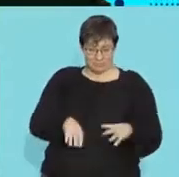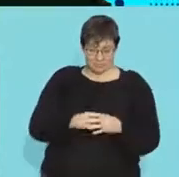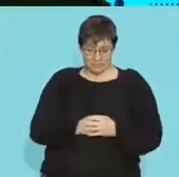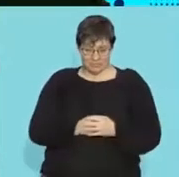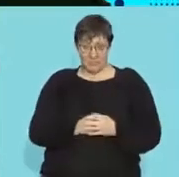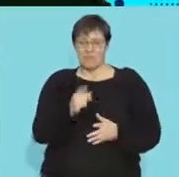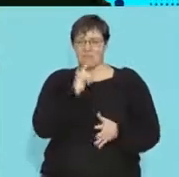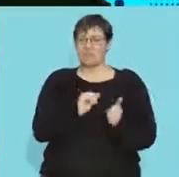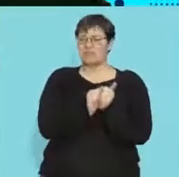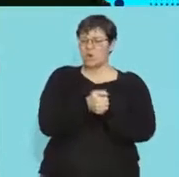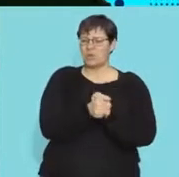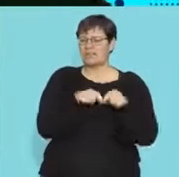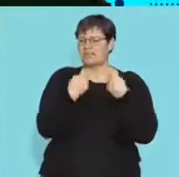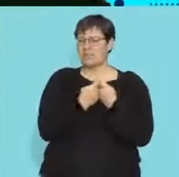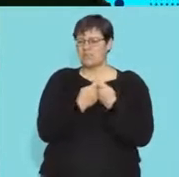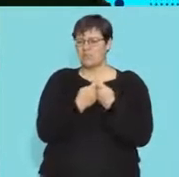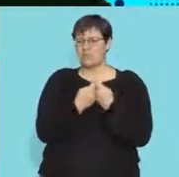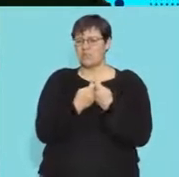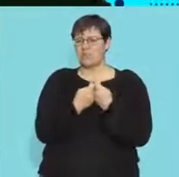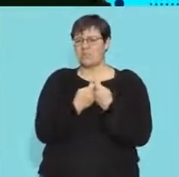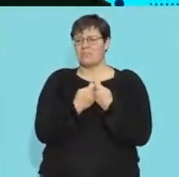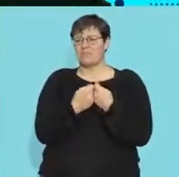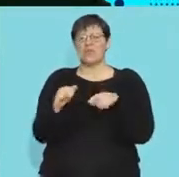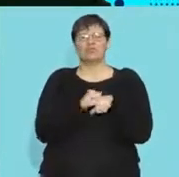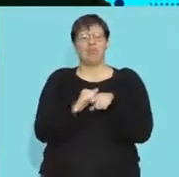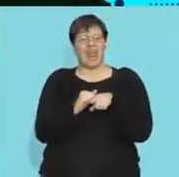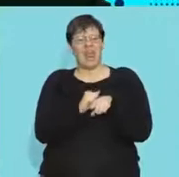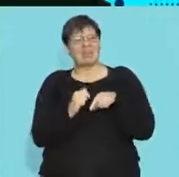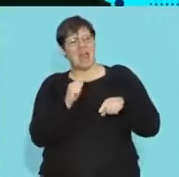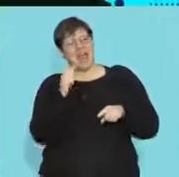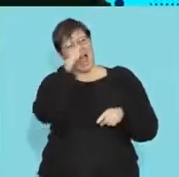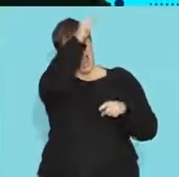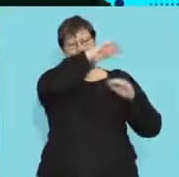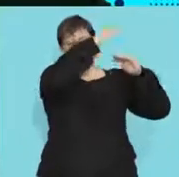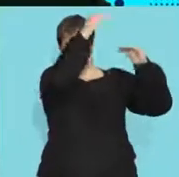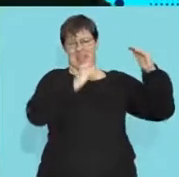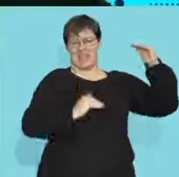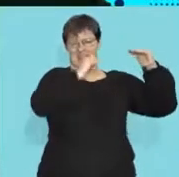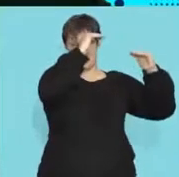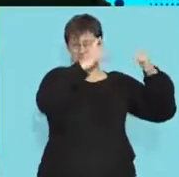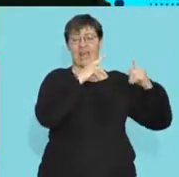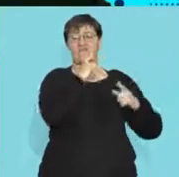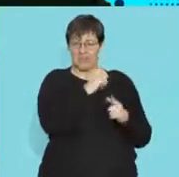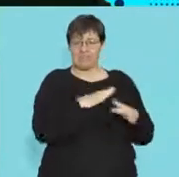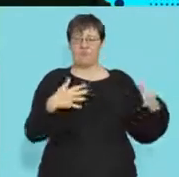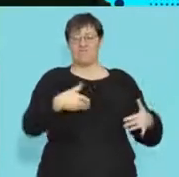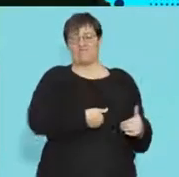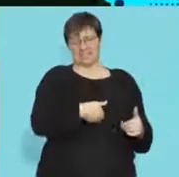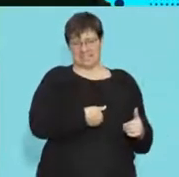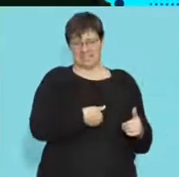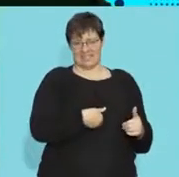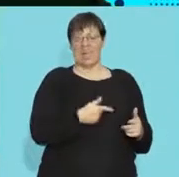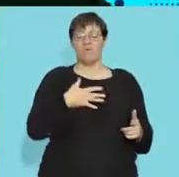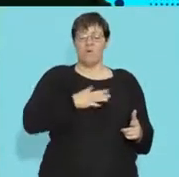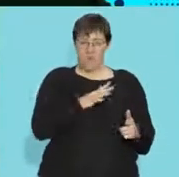see very often when sports teams come and they have to they train high up at high altitudes which makes them